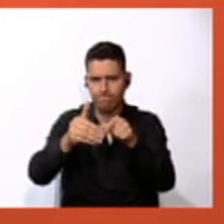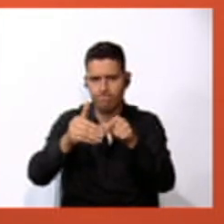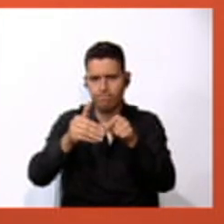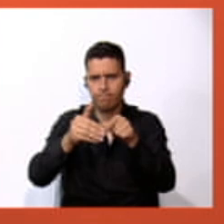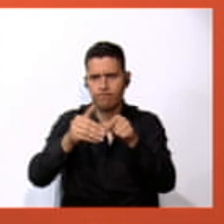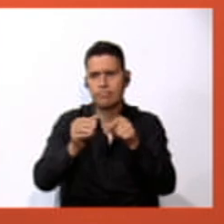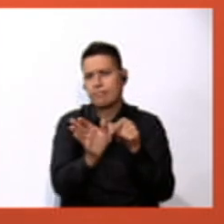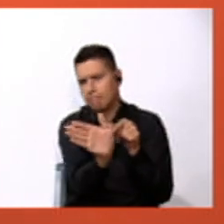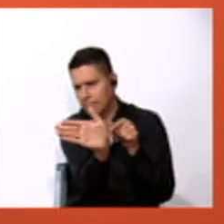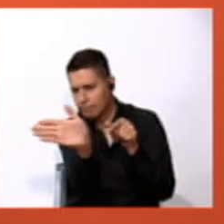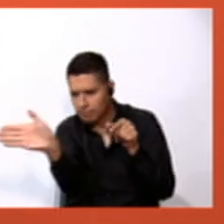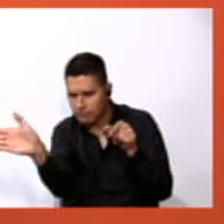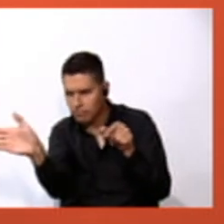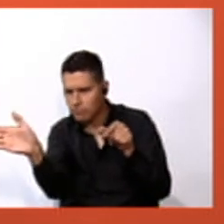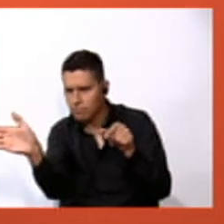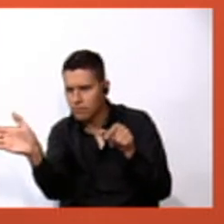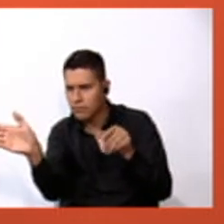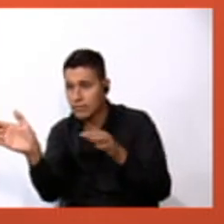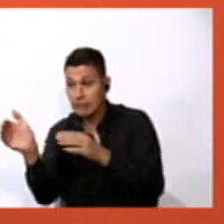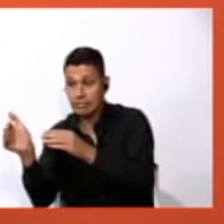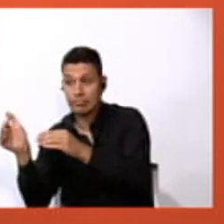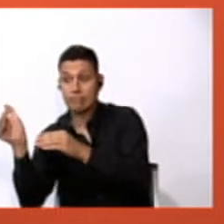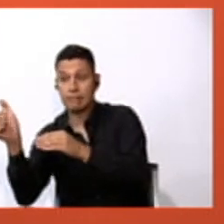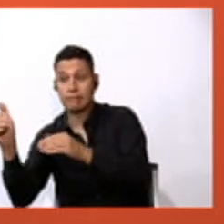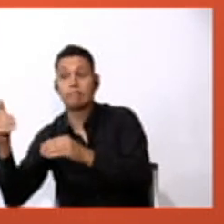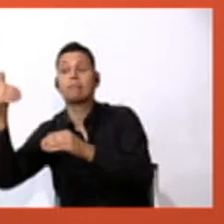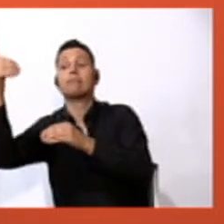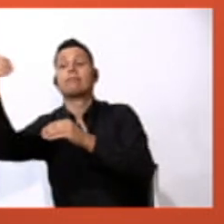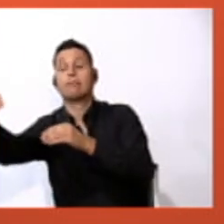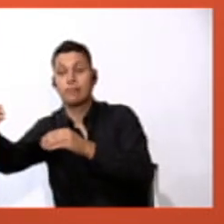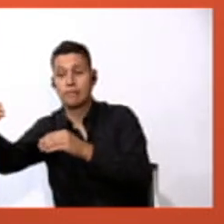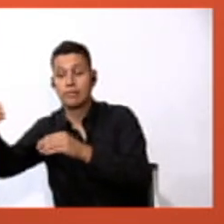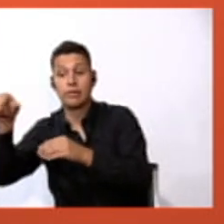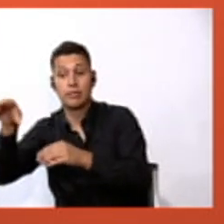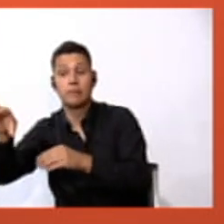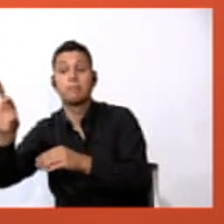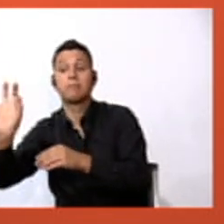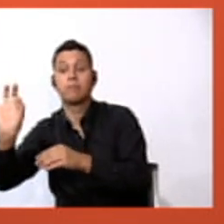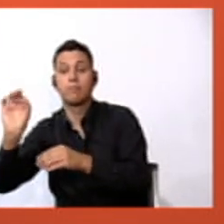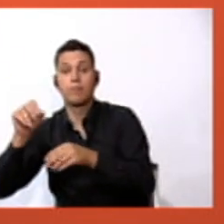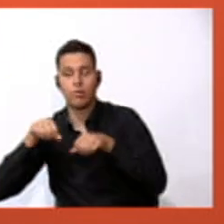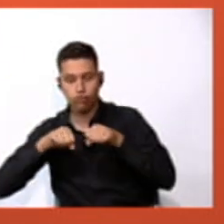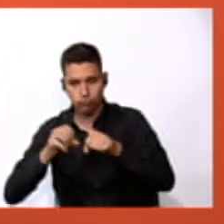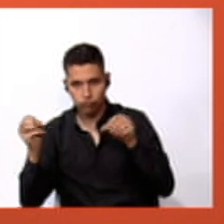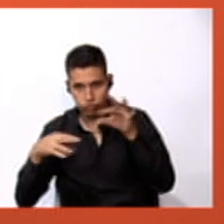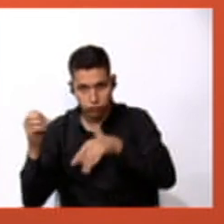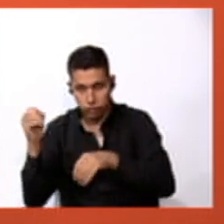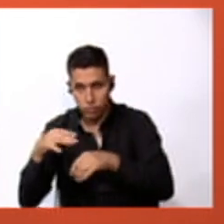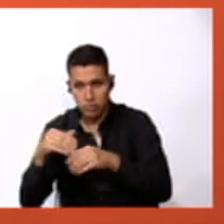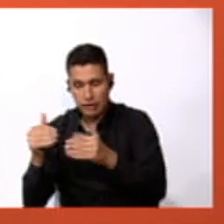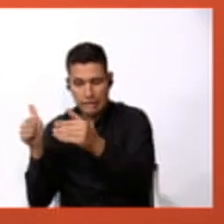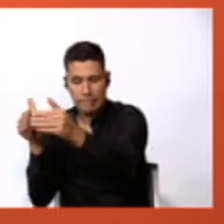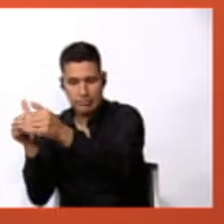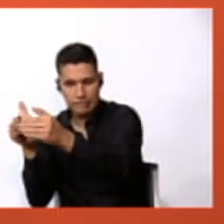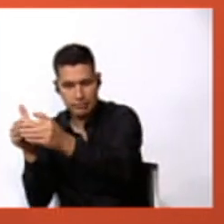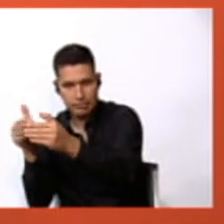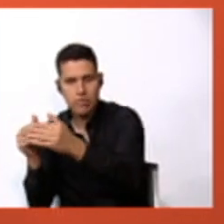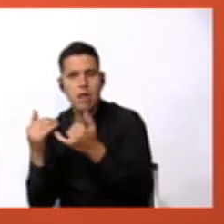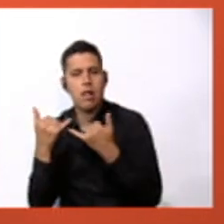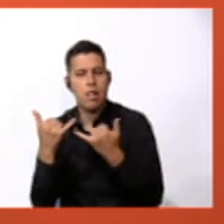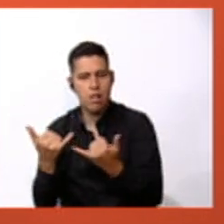right and walk straight three blocks you find the supermarket at the corner this